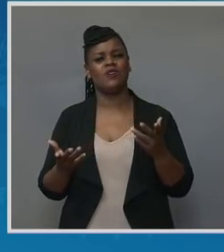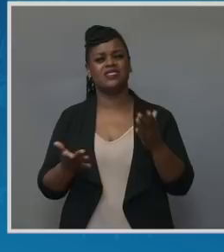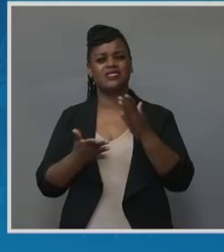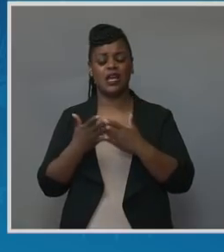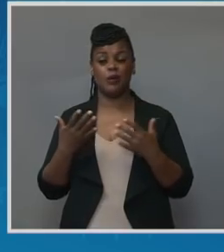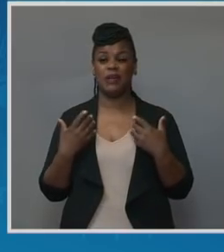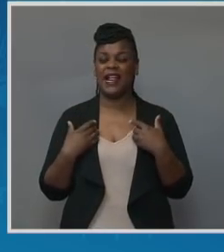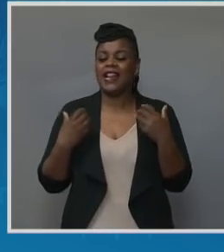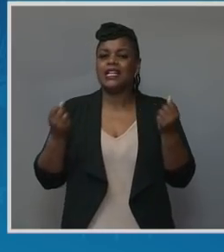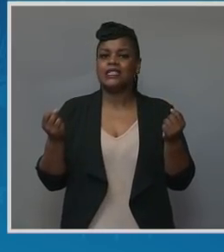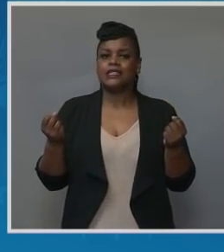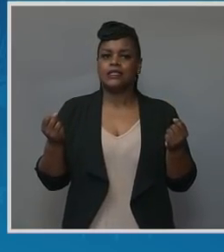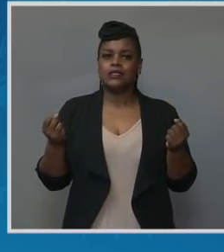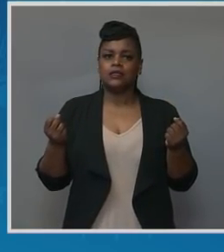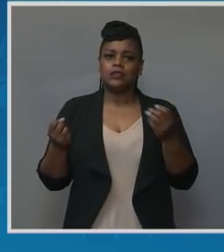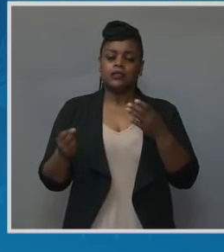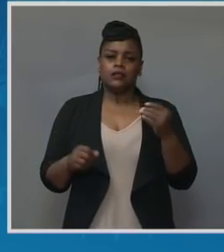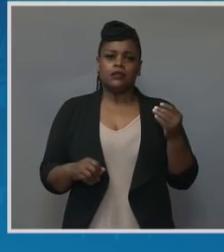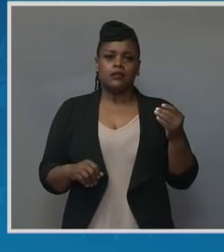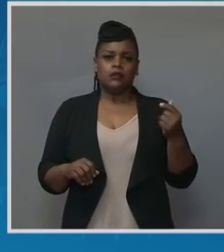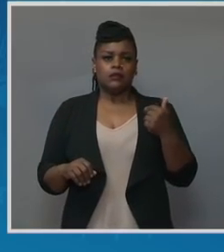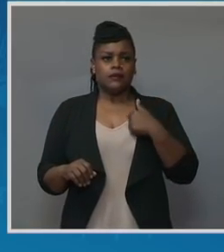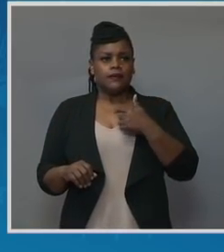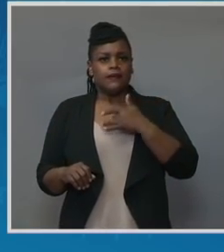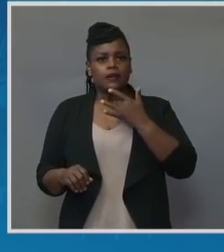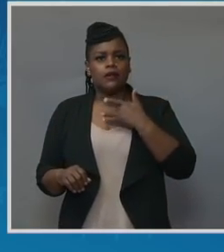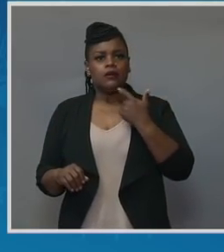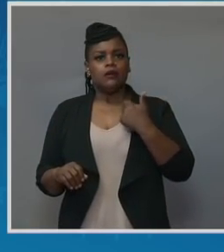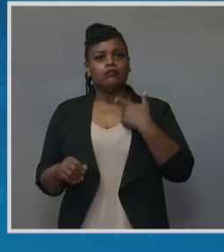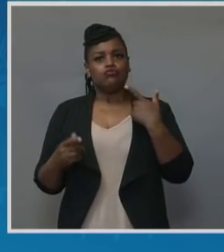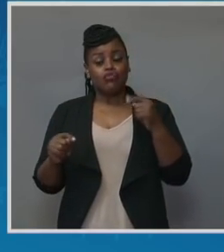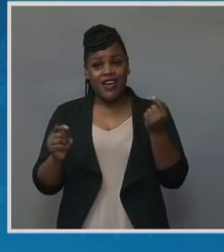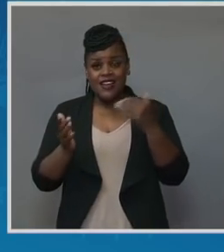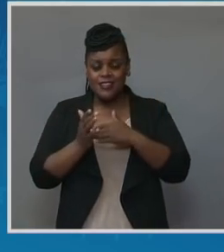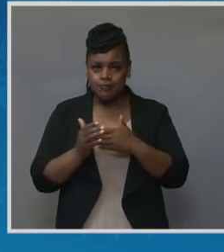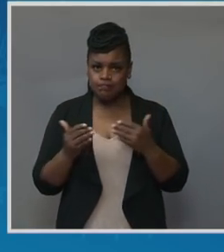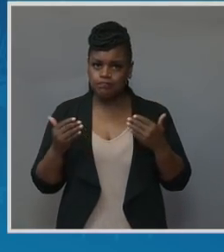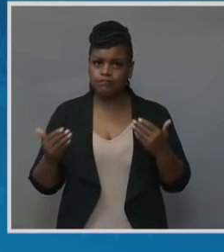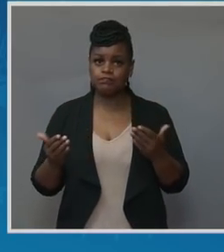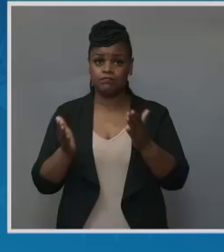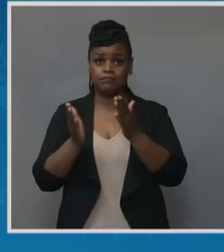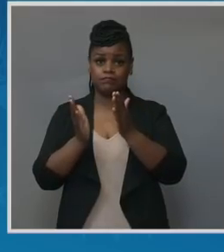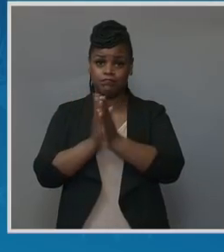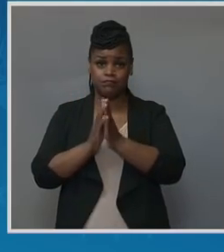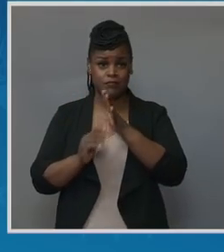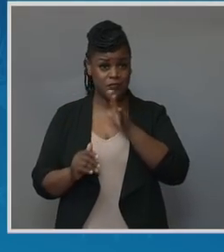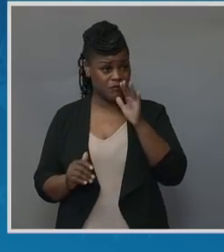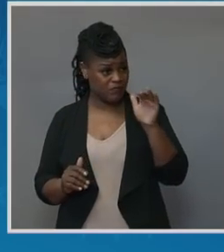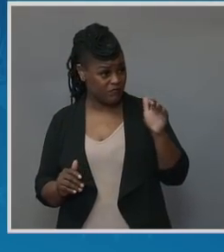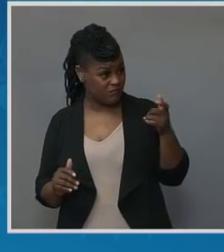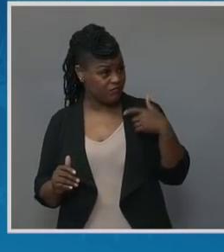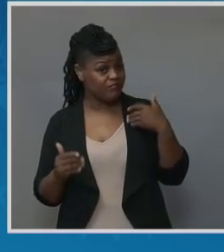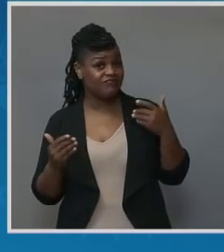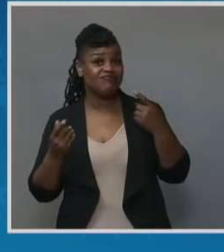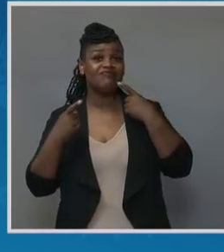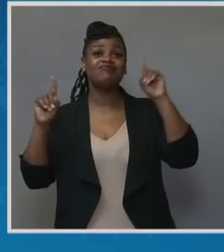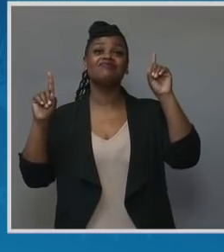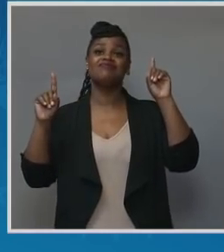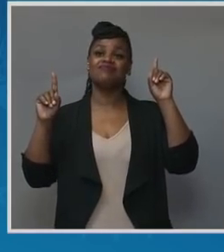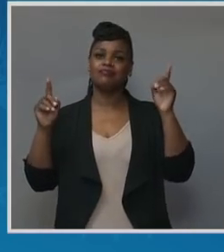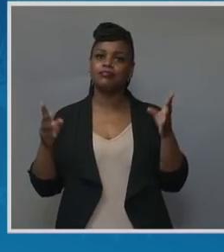myself, and then I was at a place where I wanted to try again to become a mother again, and I did. I was able to get pregnant